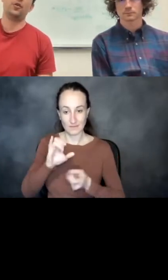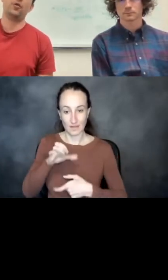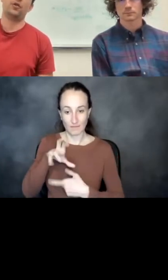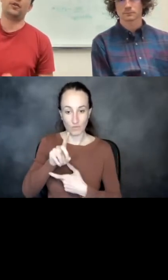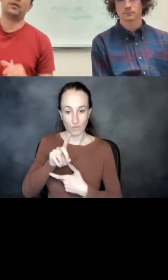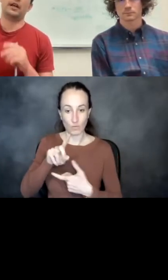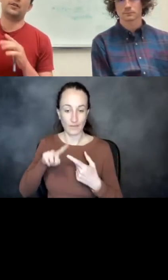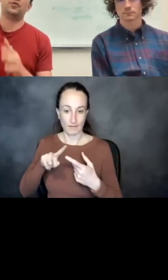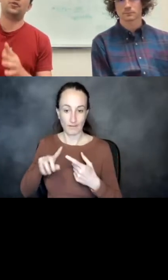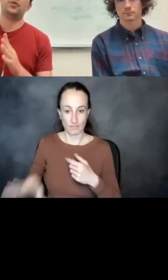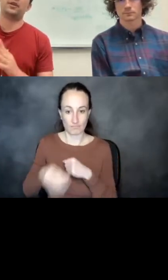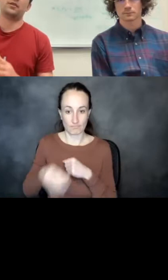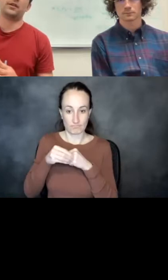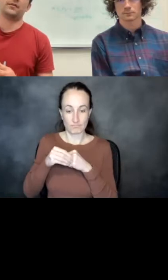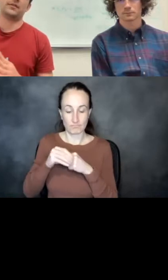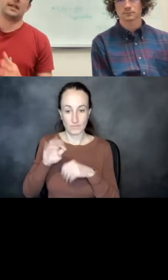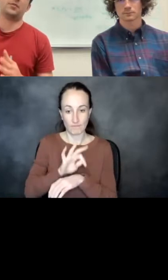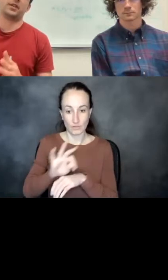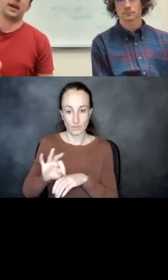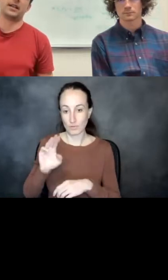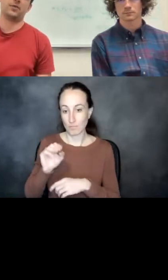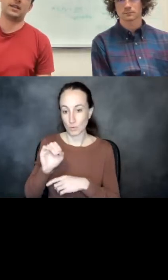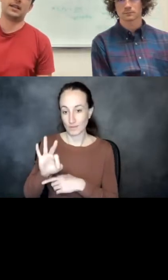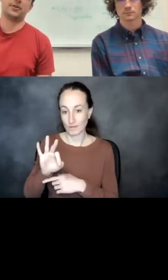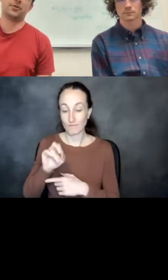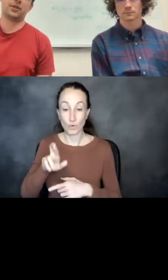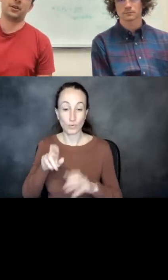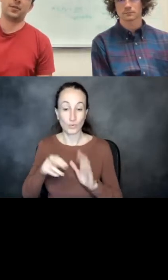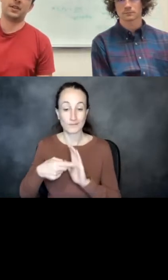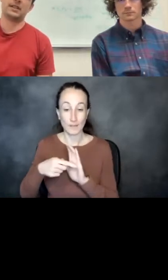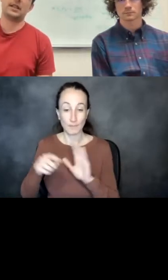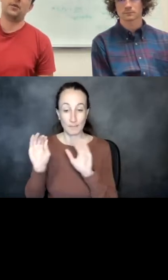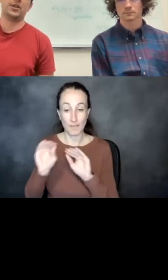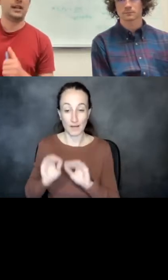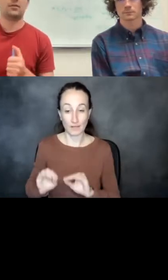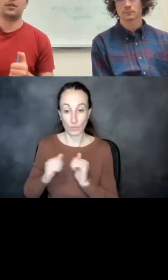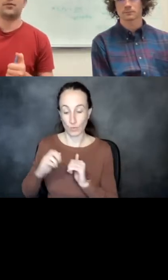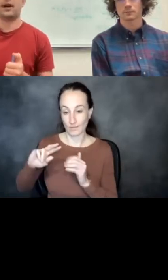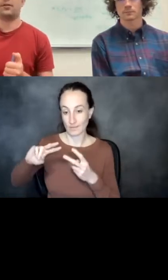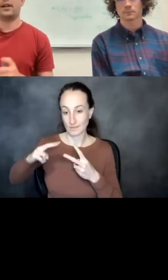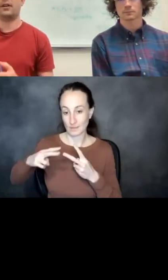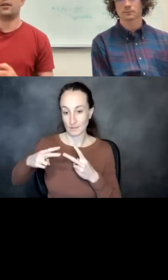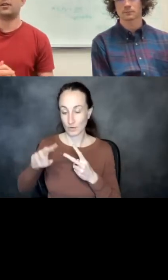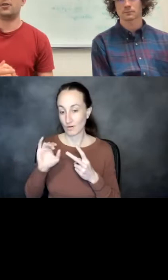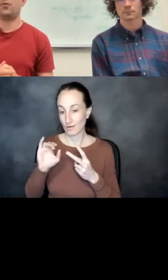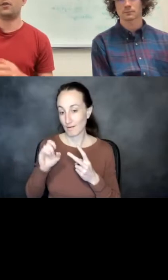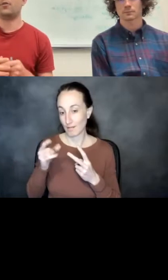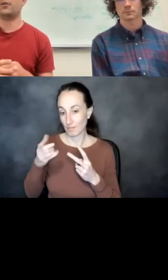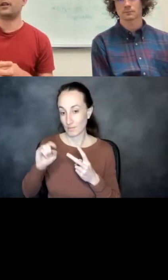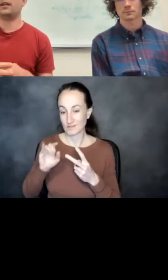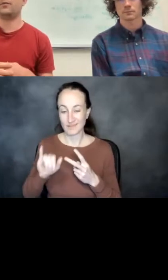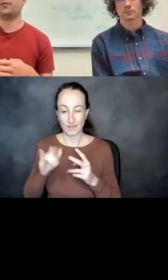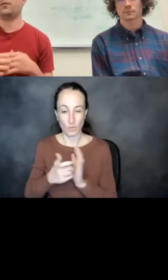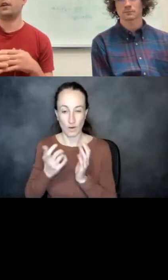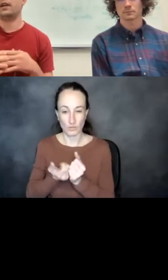or doing a lot of sampling packing with secondary structure elements, which takes a lot of trial and error. So we are